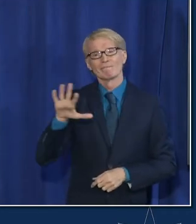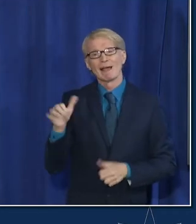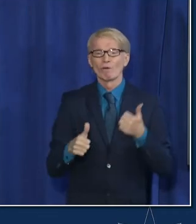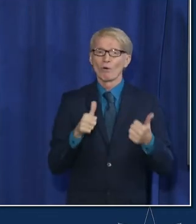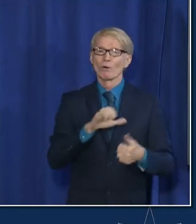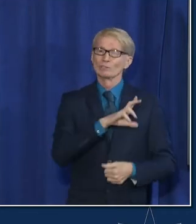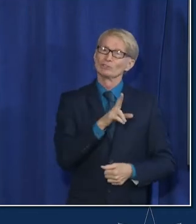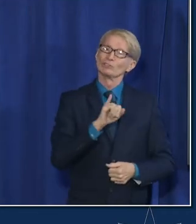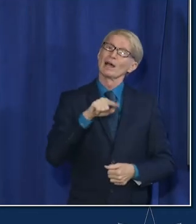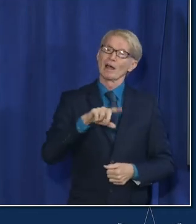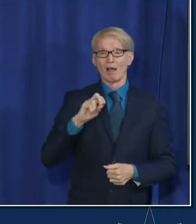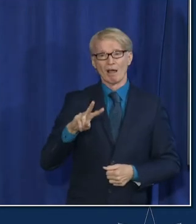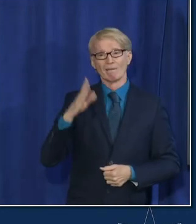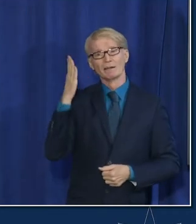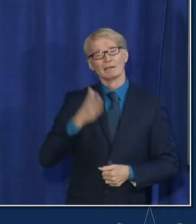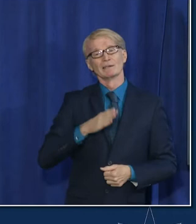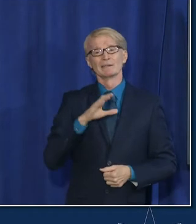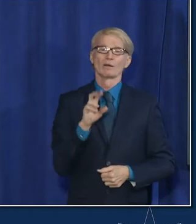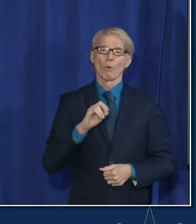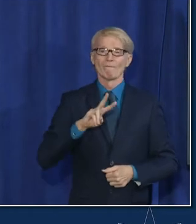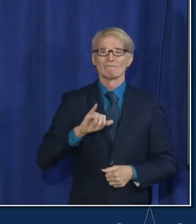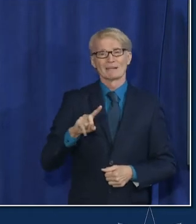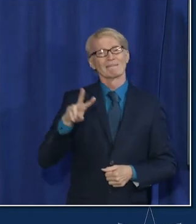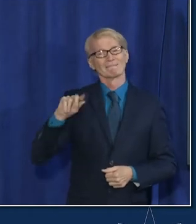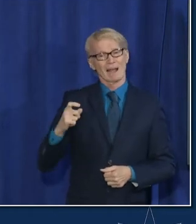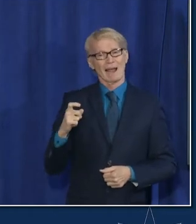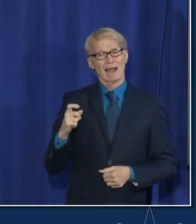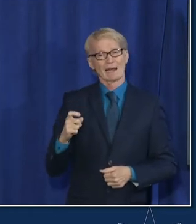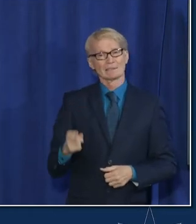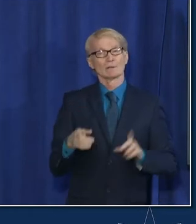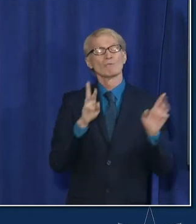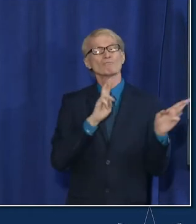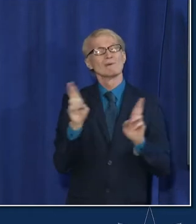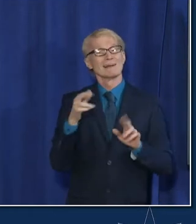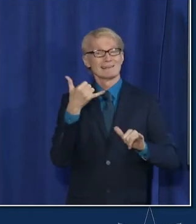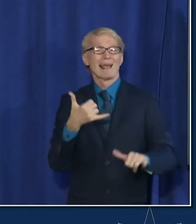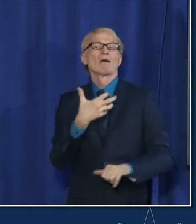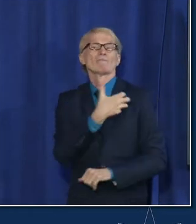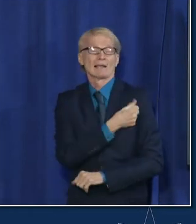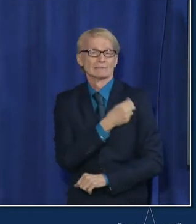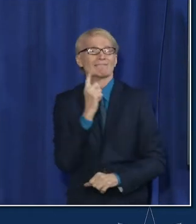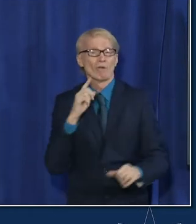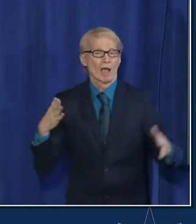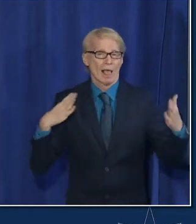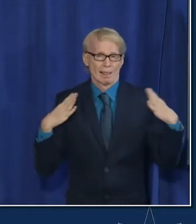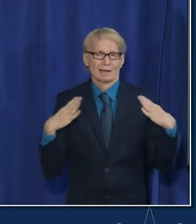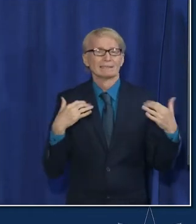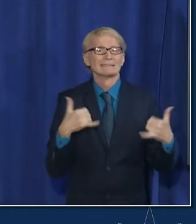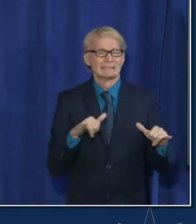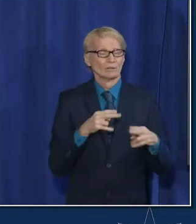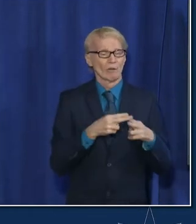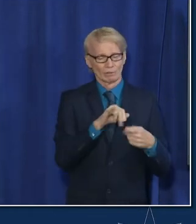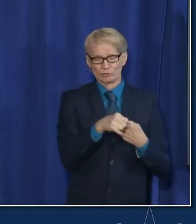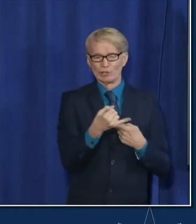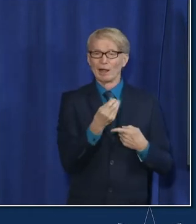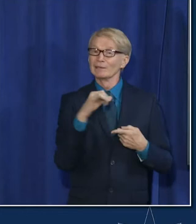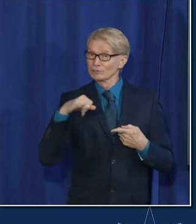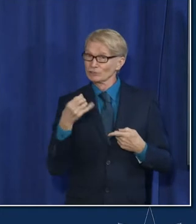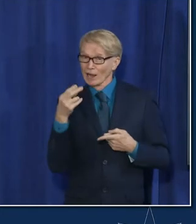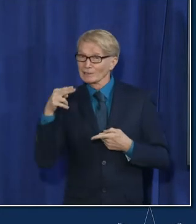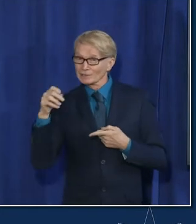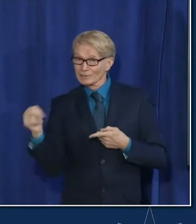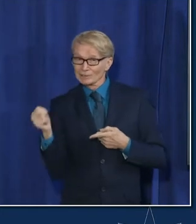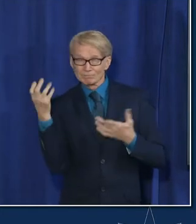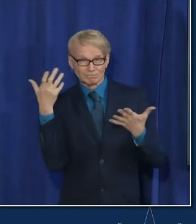chai.gov slash covidvax getting vaccinated now in time for the holidays you can still get a j and j before december 11th to be